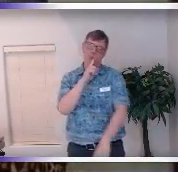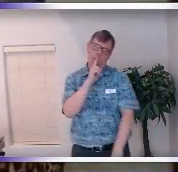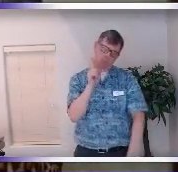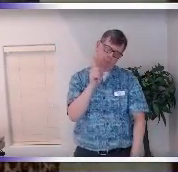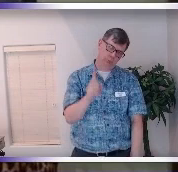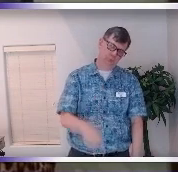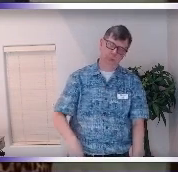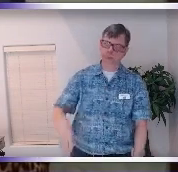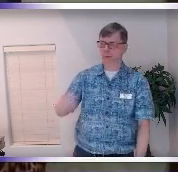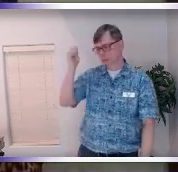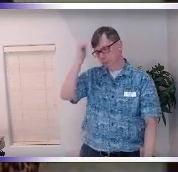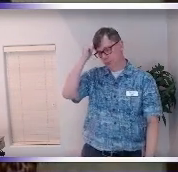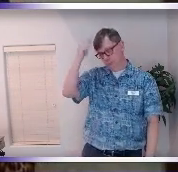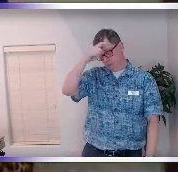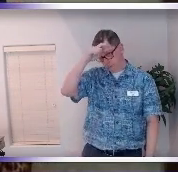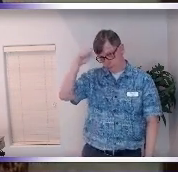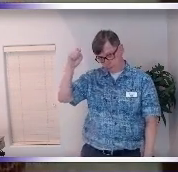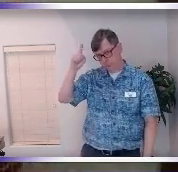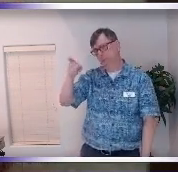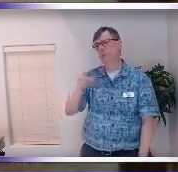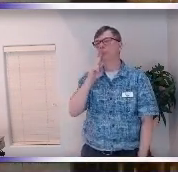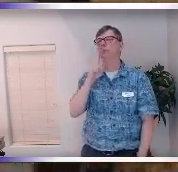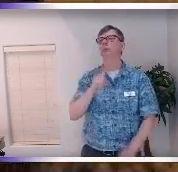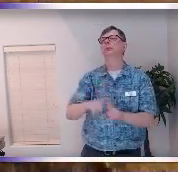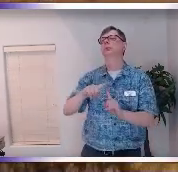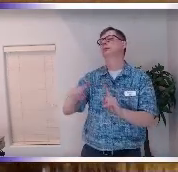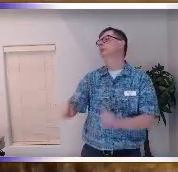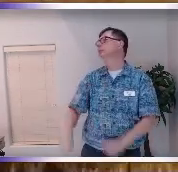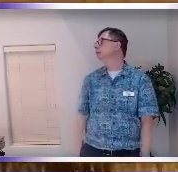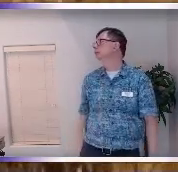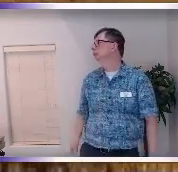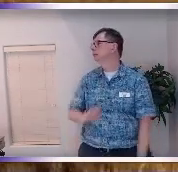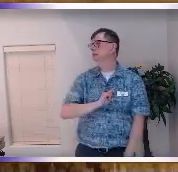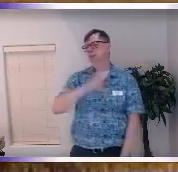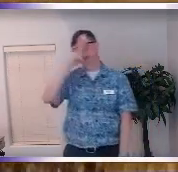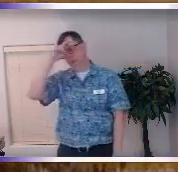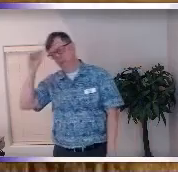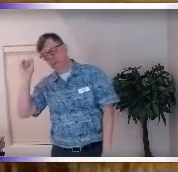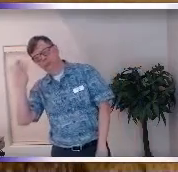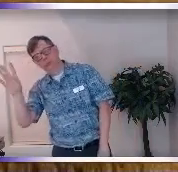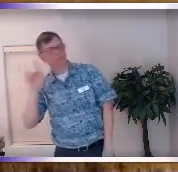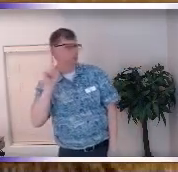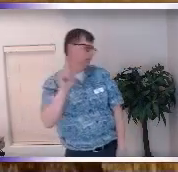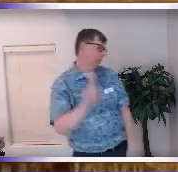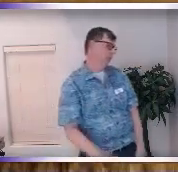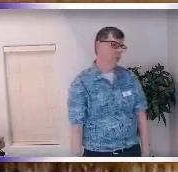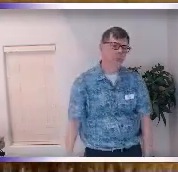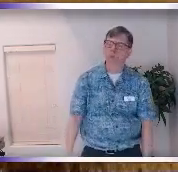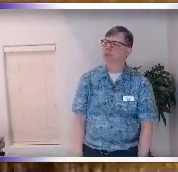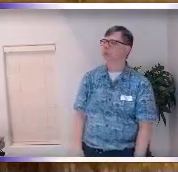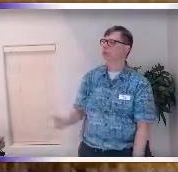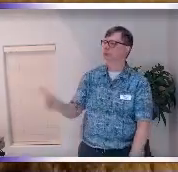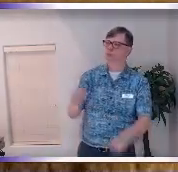your mind starts reminding you of all the mistakes you made and you're like oh I remember that one and then I I now have this moment